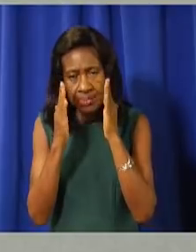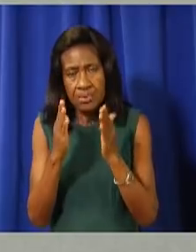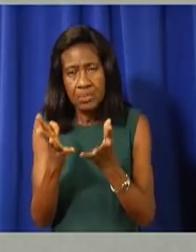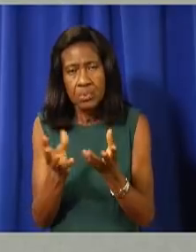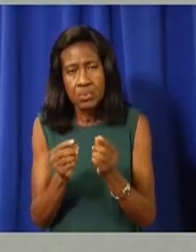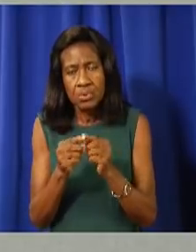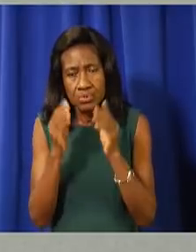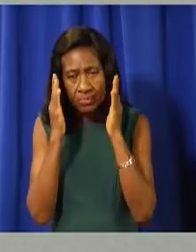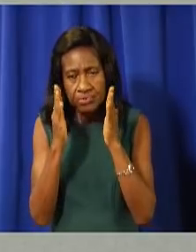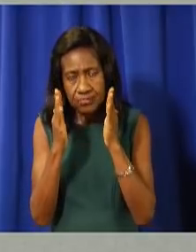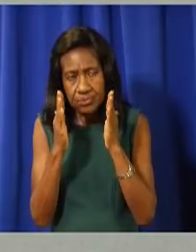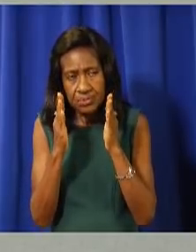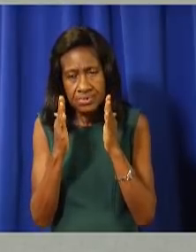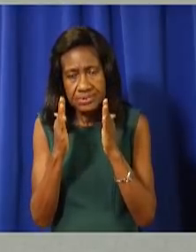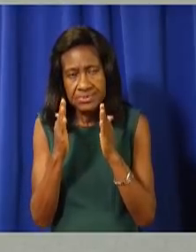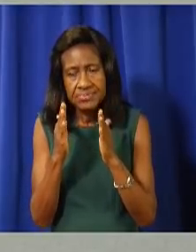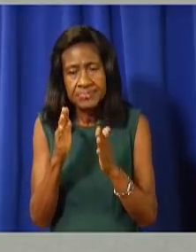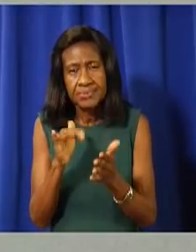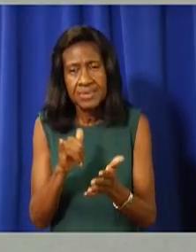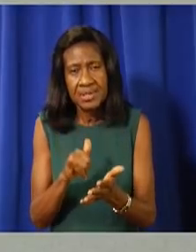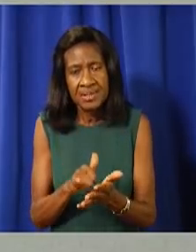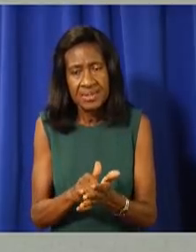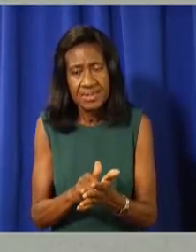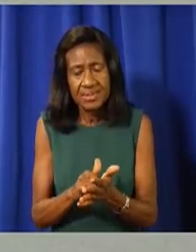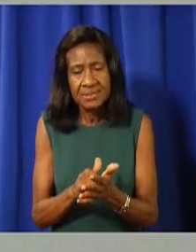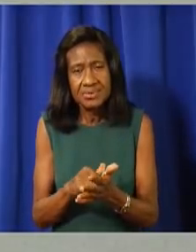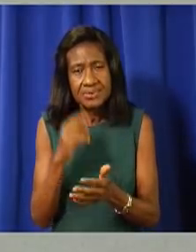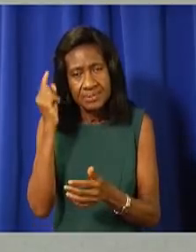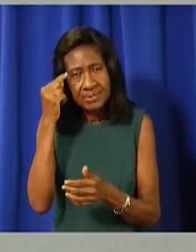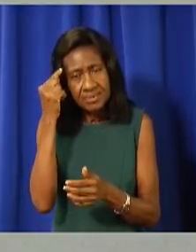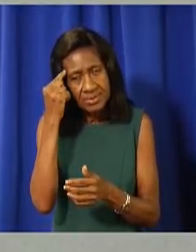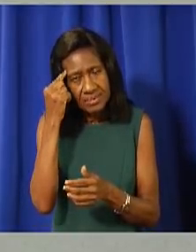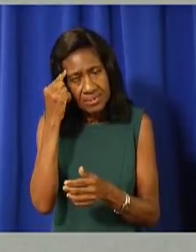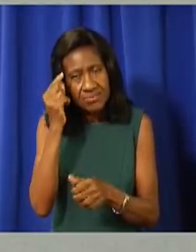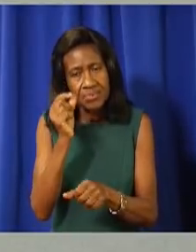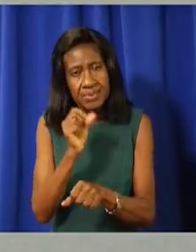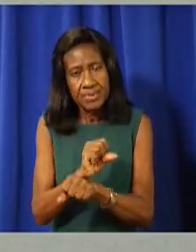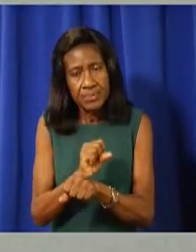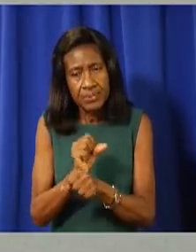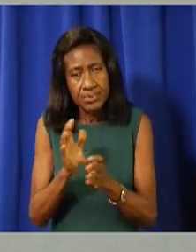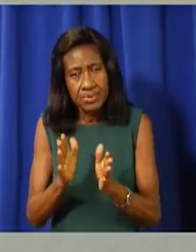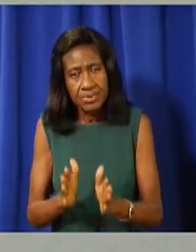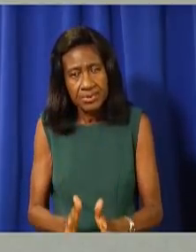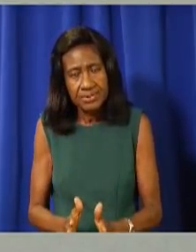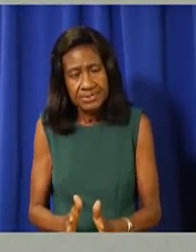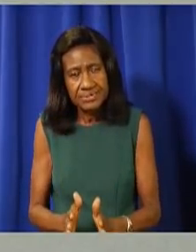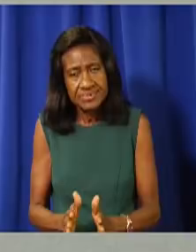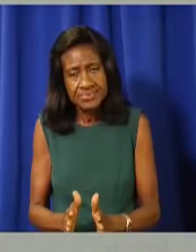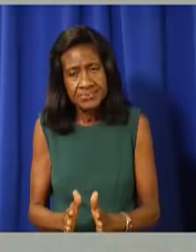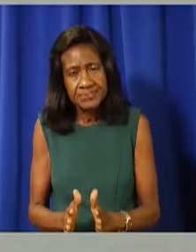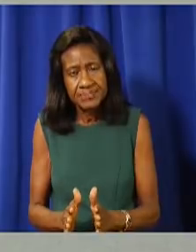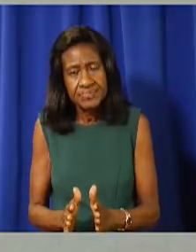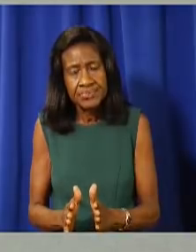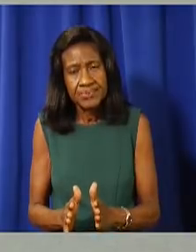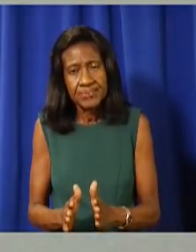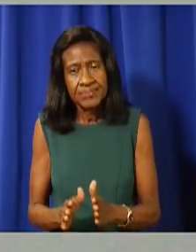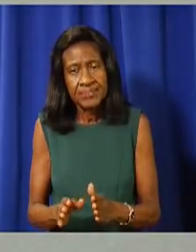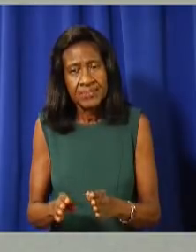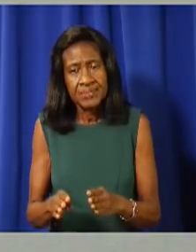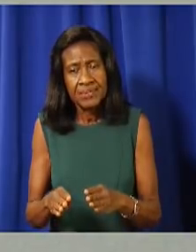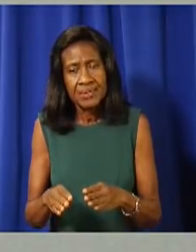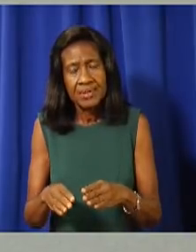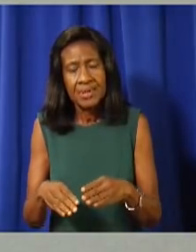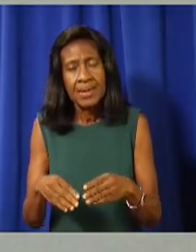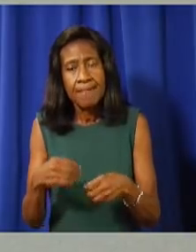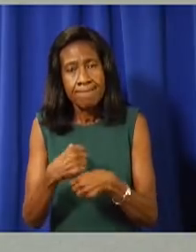the Deputy Governor is ensuring that the Civil Service gives the government the very best evidence based policy advice on which to take